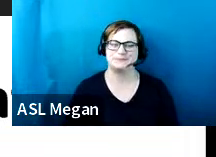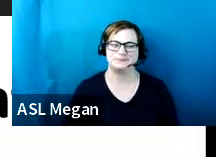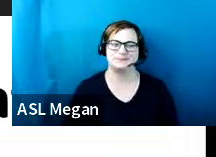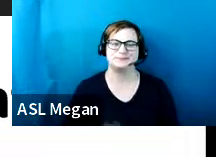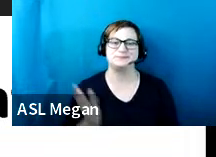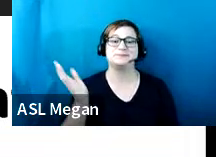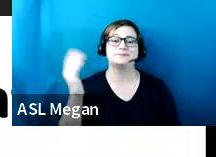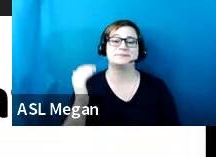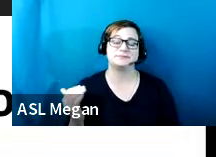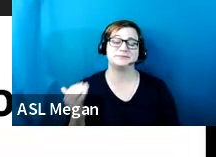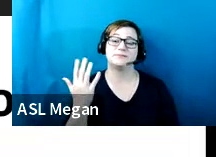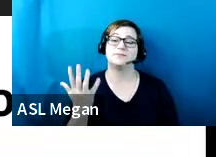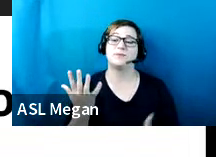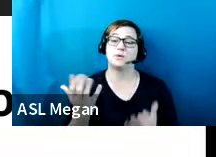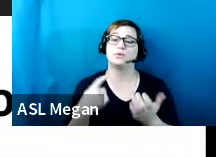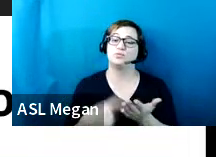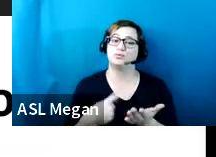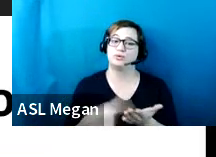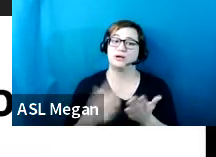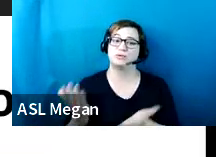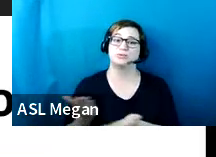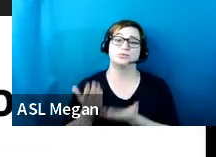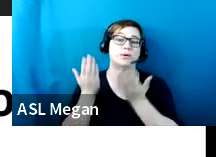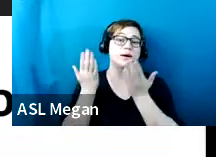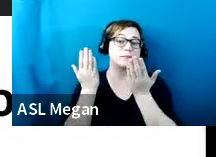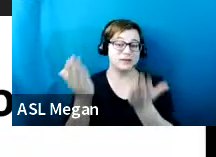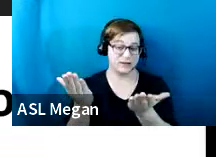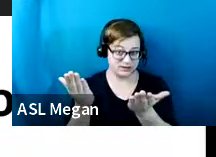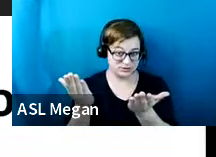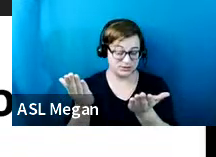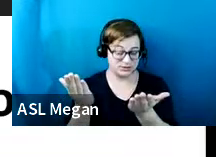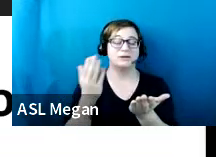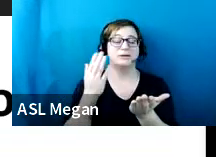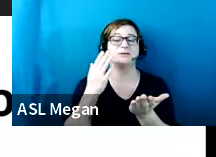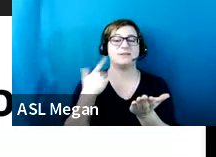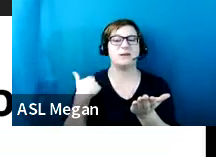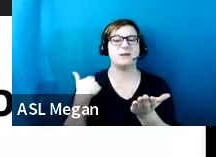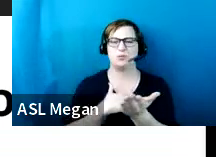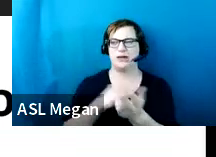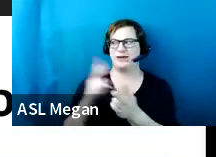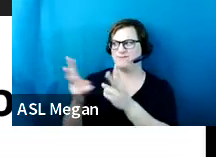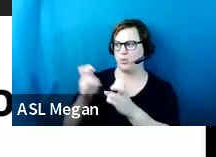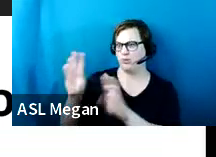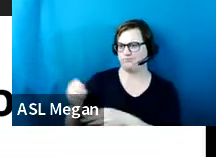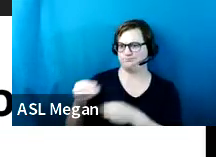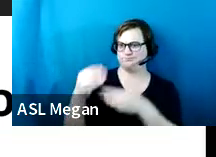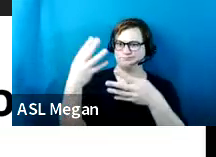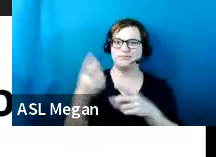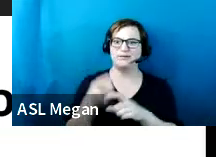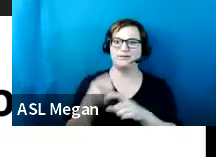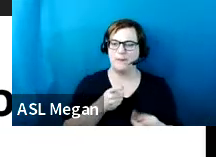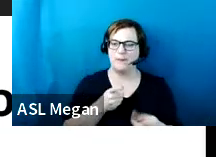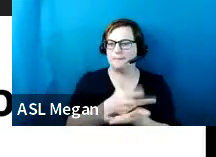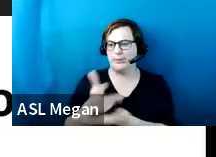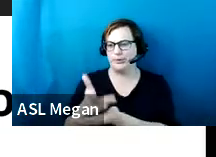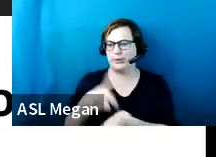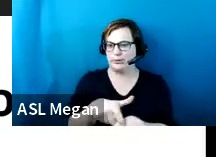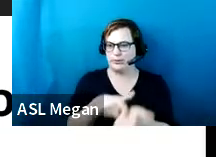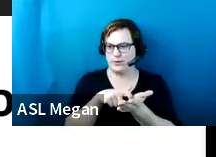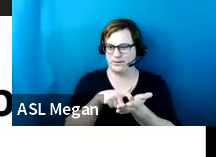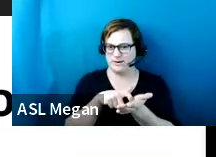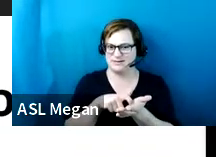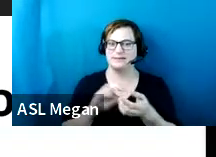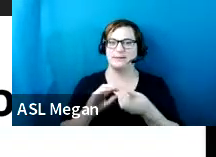next I want to touch on the recommendations that we have that we've pulled from the parking requirements on slide